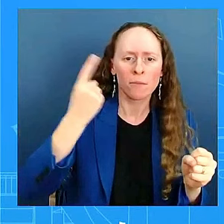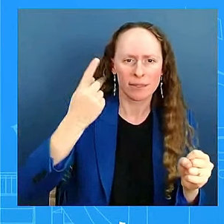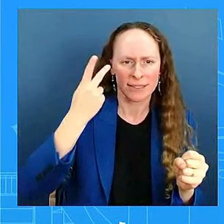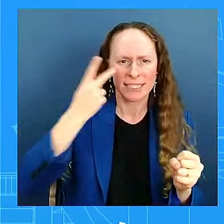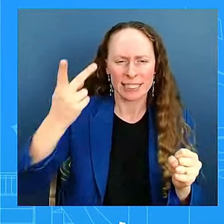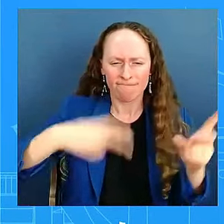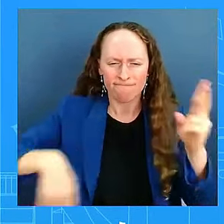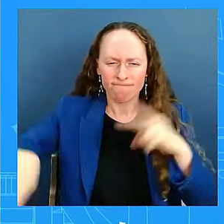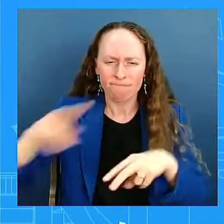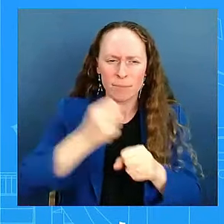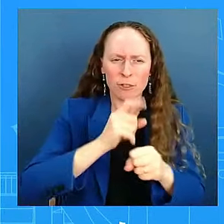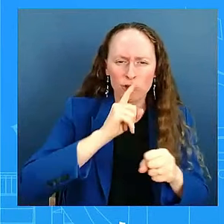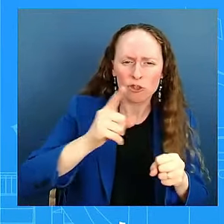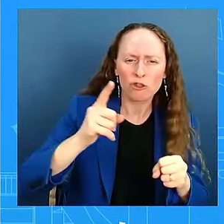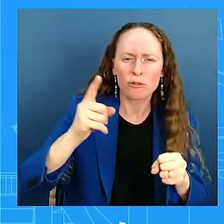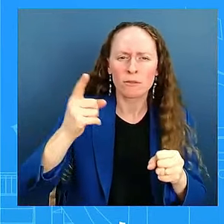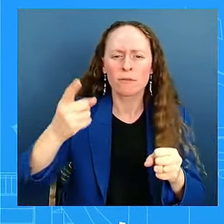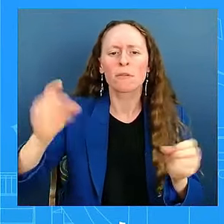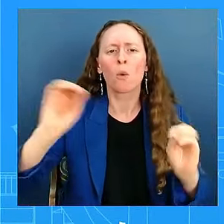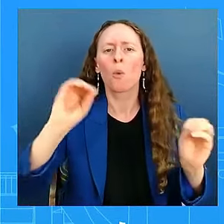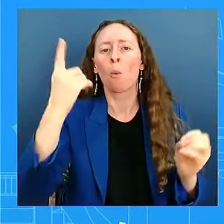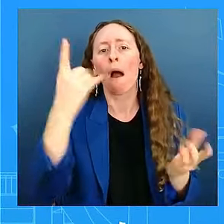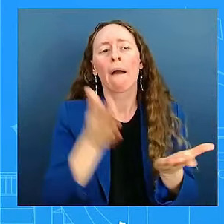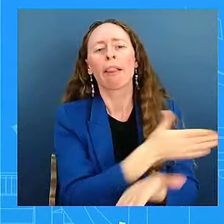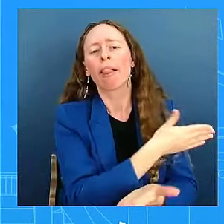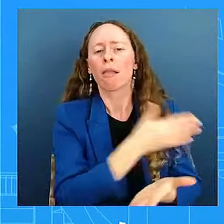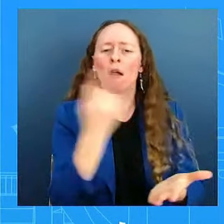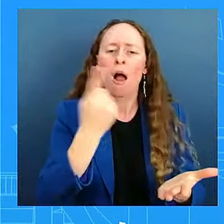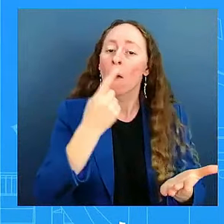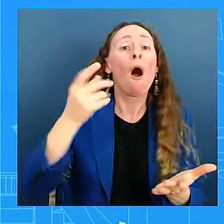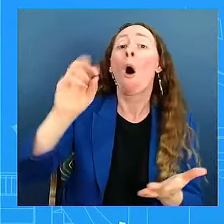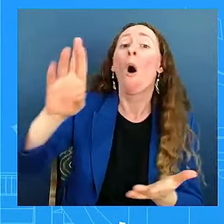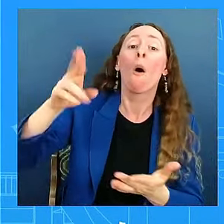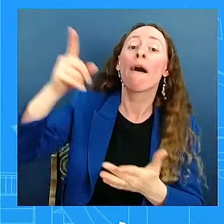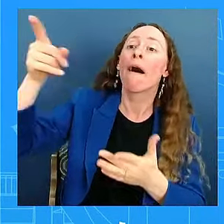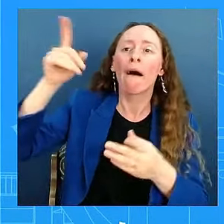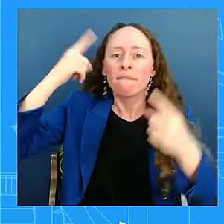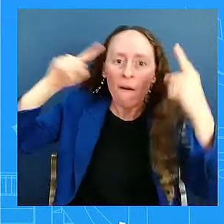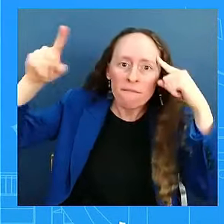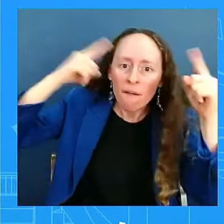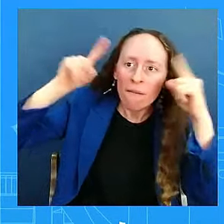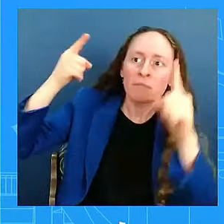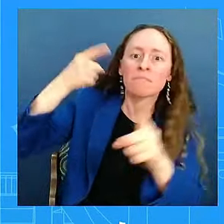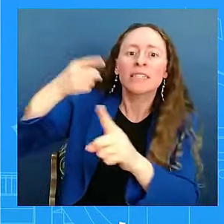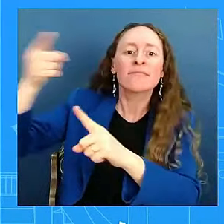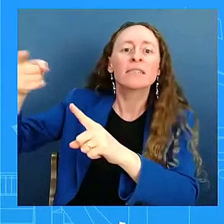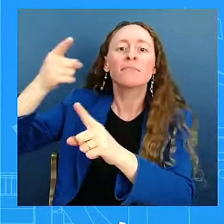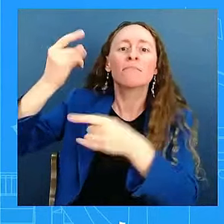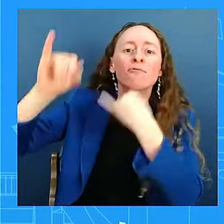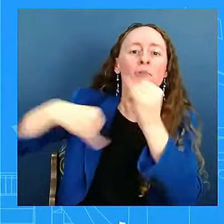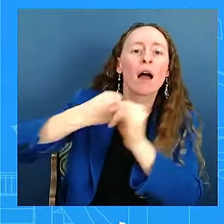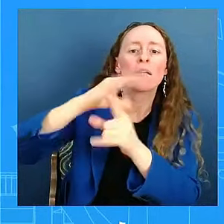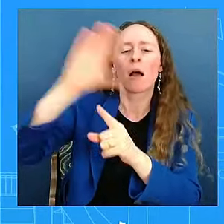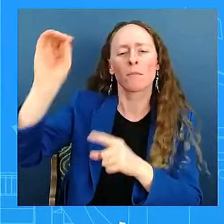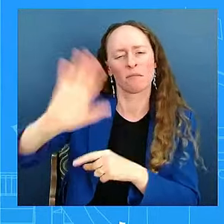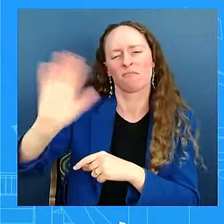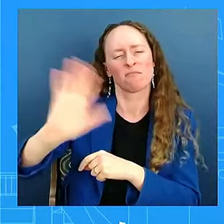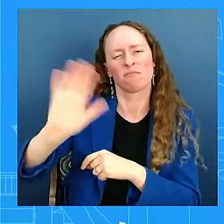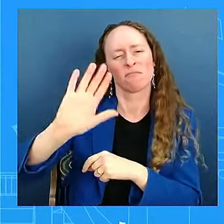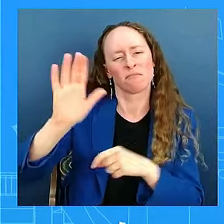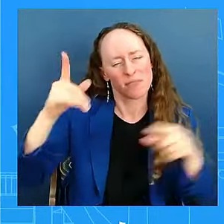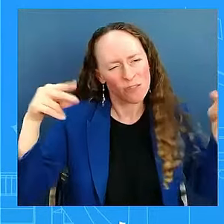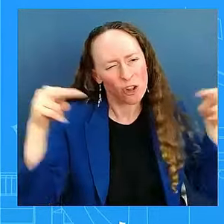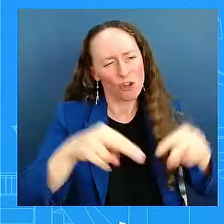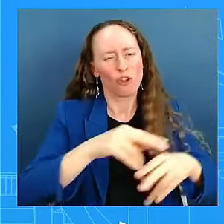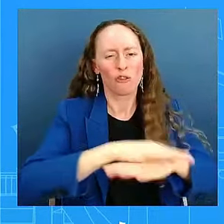ocean carriers, including those on the USMX board as well. It is time for USMX to negotiate a fair